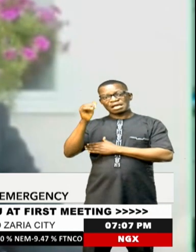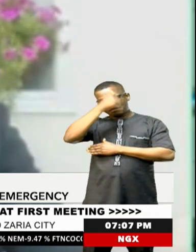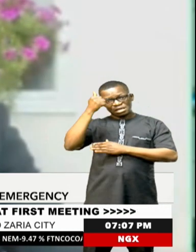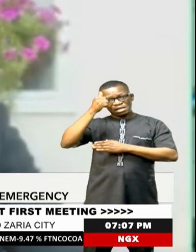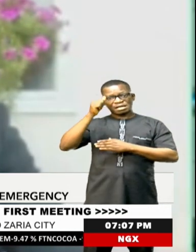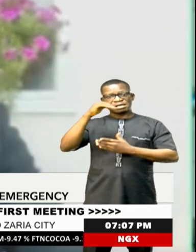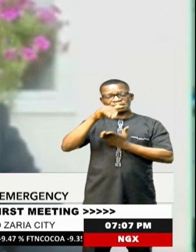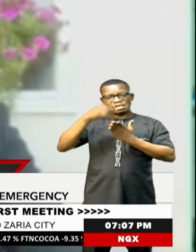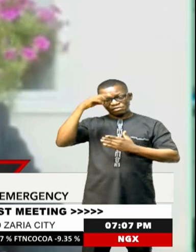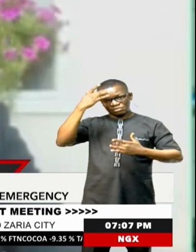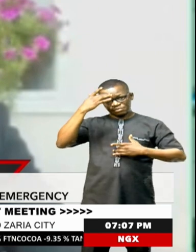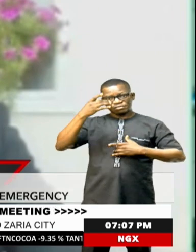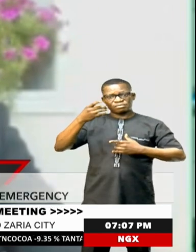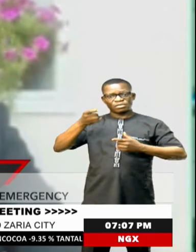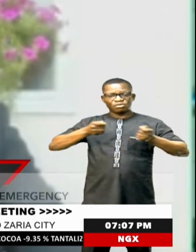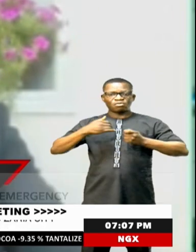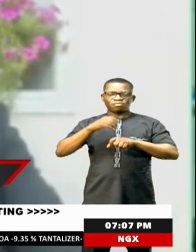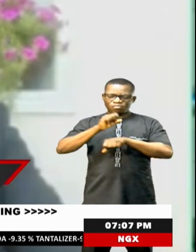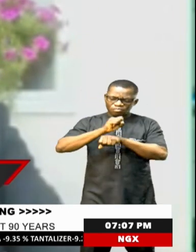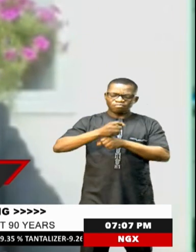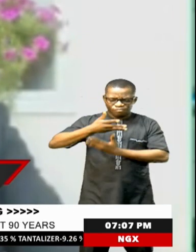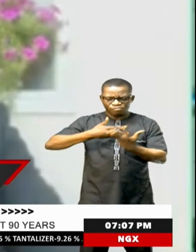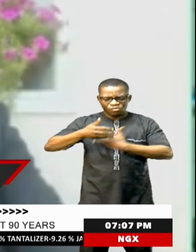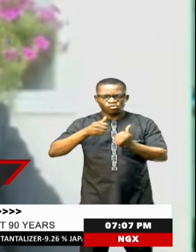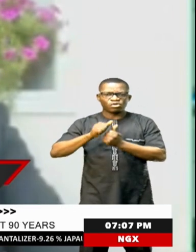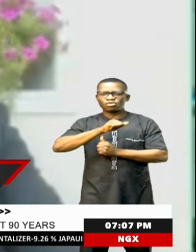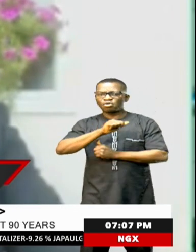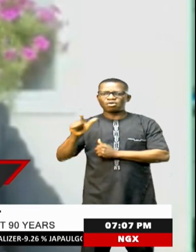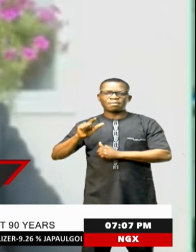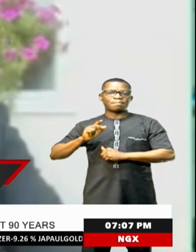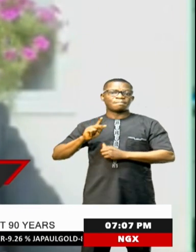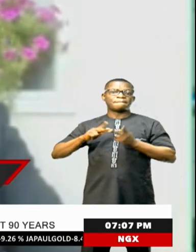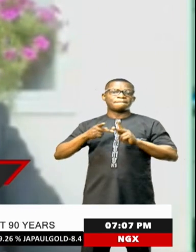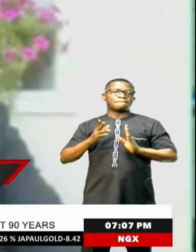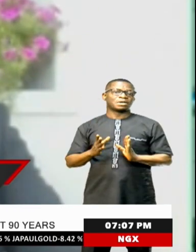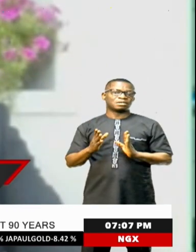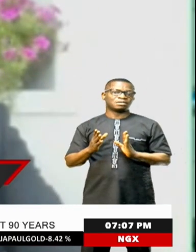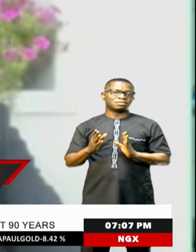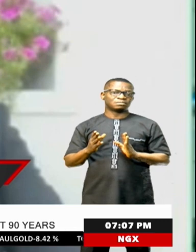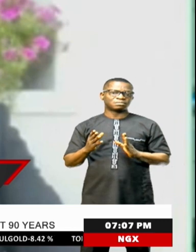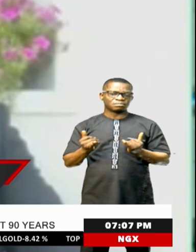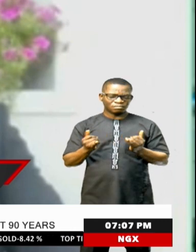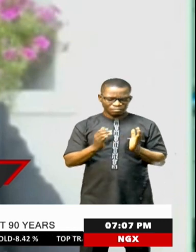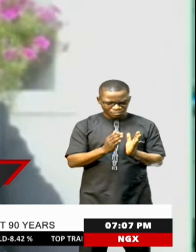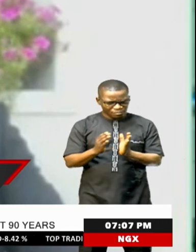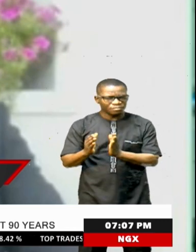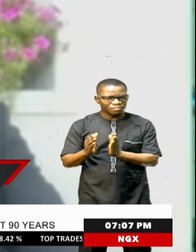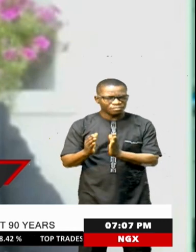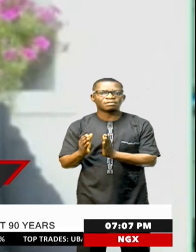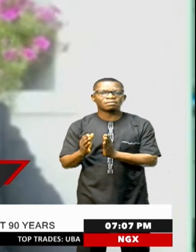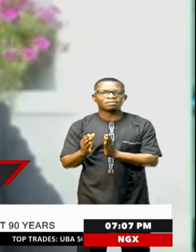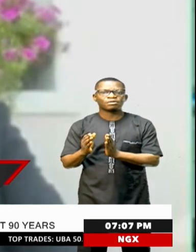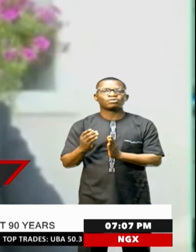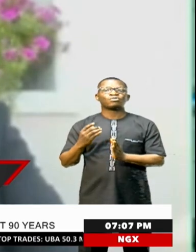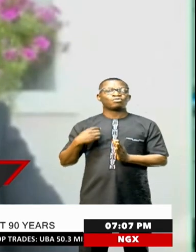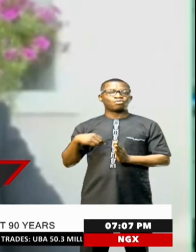in one coordination mechanism that we decided to put in place, will